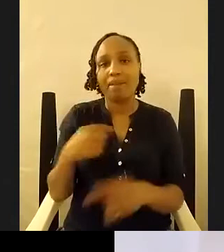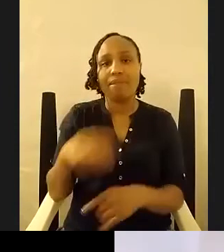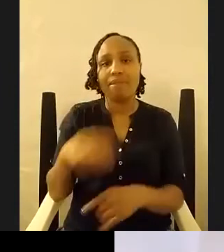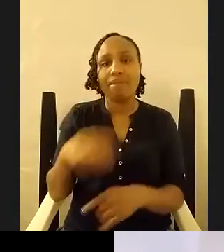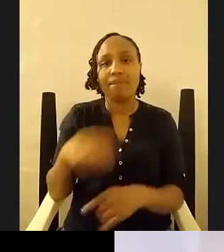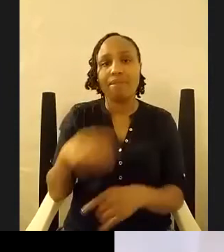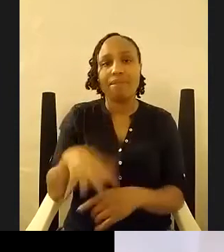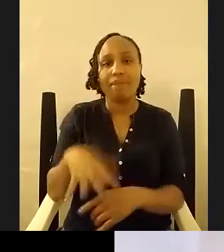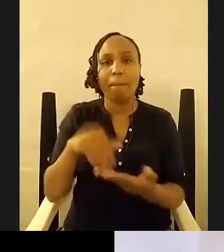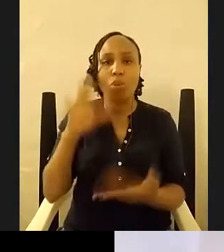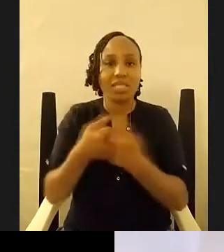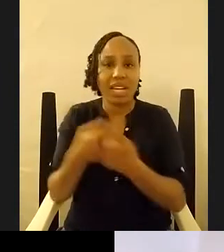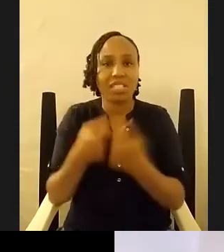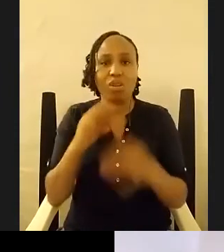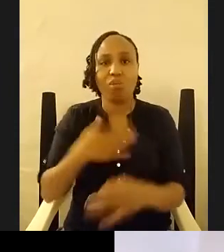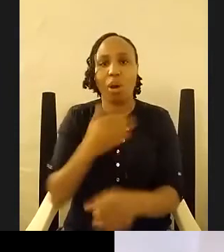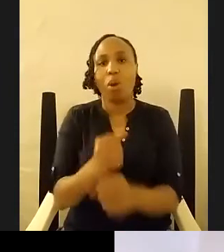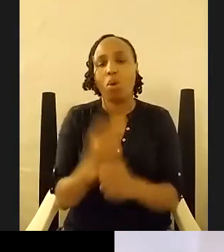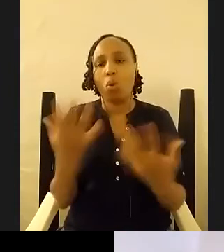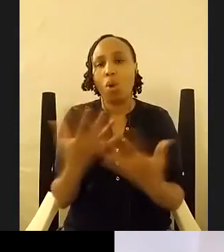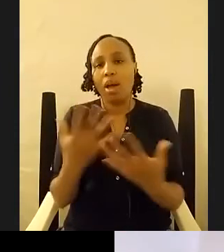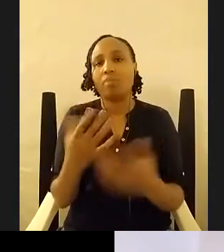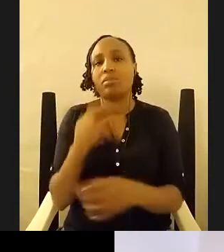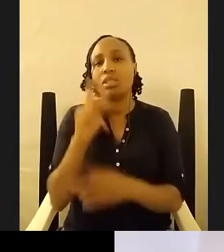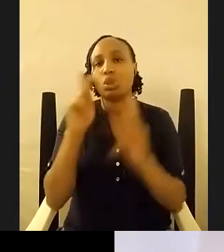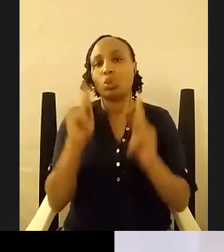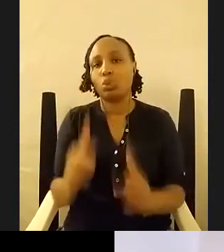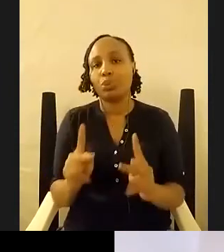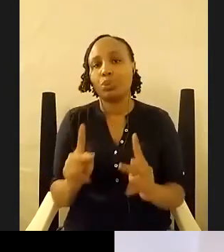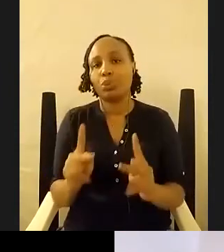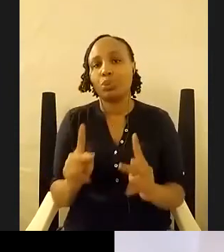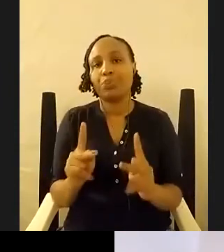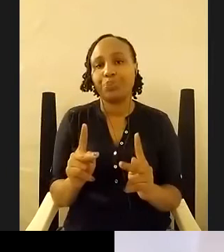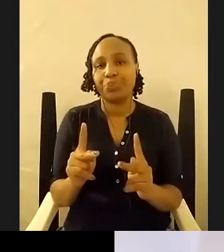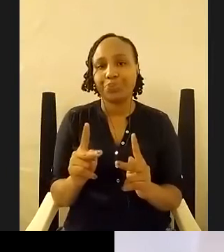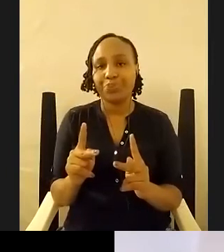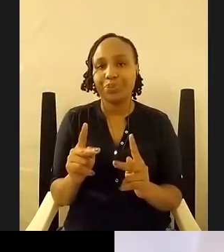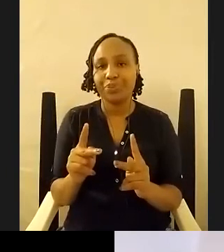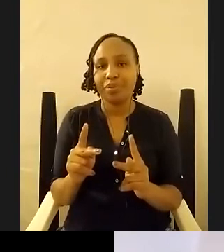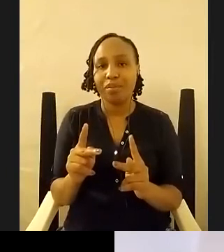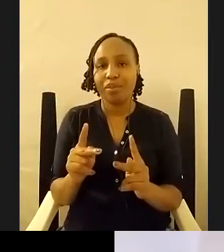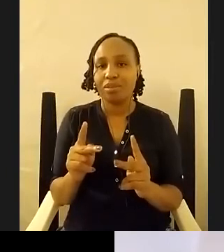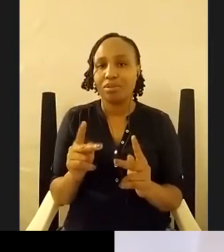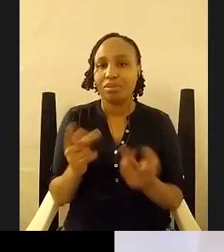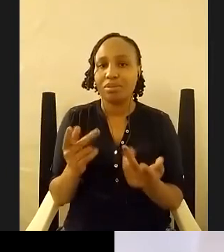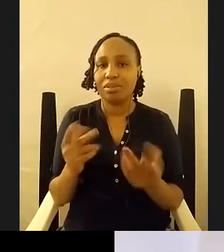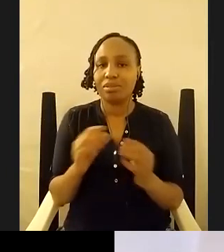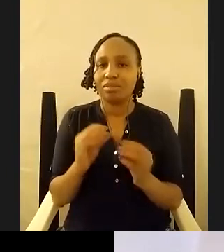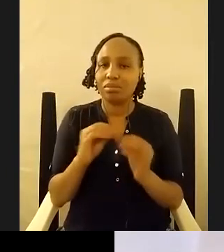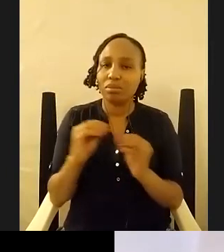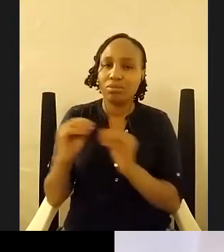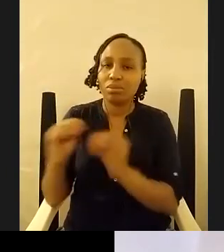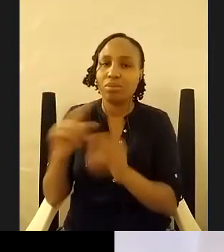set in kisumu you know yeah isn't it's weird like how you move further away from a place but your imagination keeps going back there like